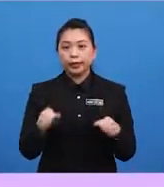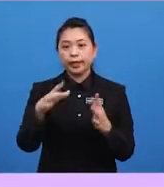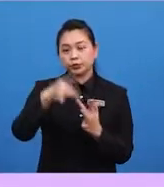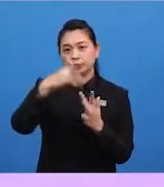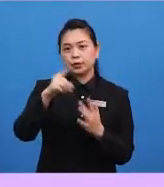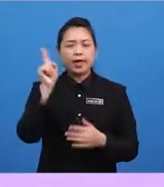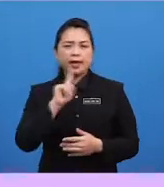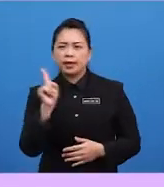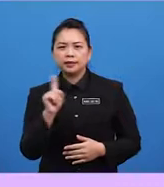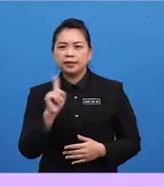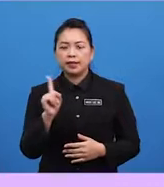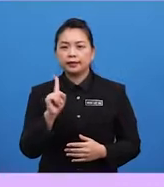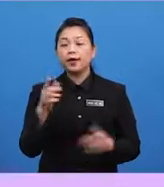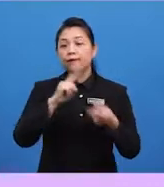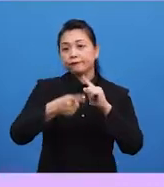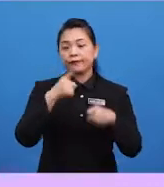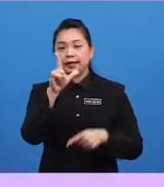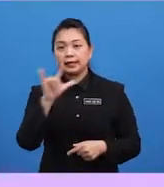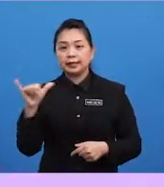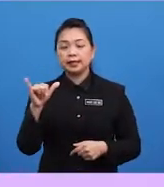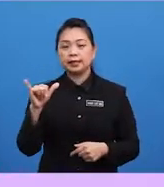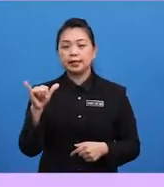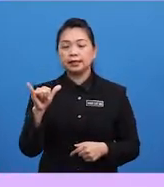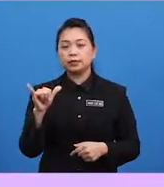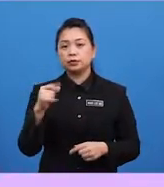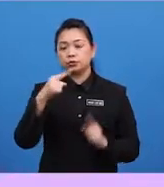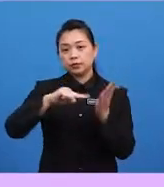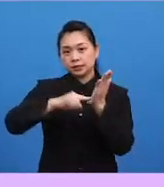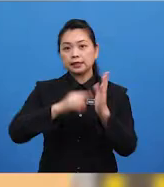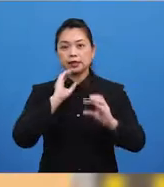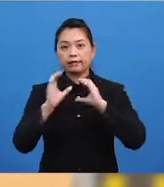friendly greeting to start off the conversation.